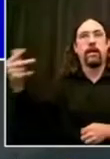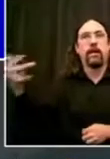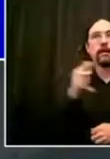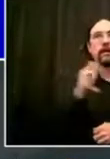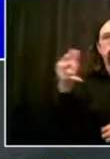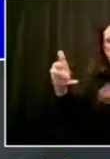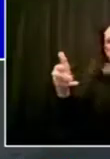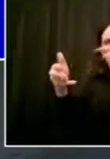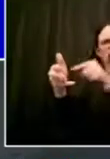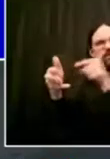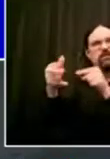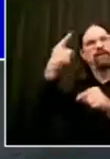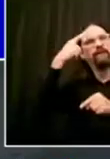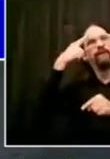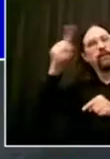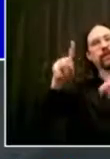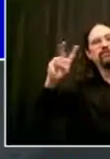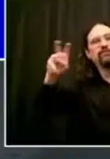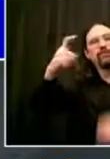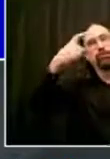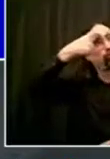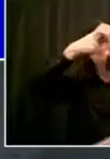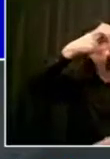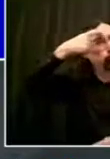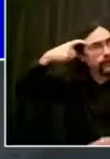a host of community organizations and leaders with the NYPD to develop a long